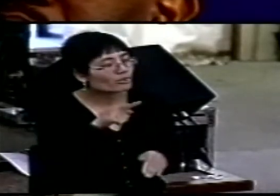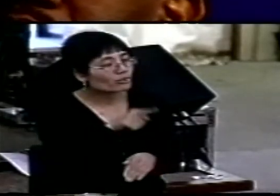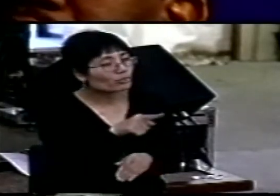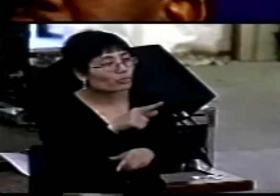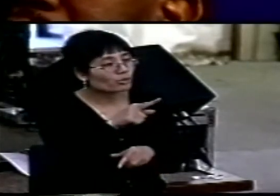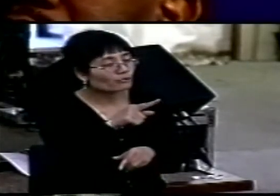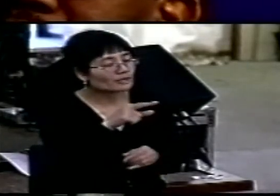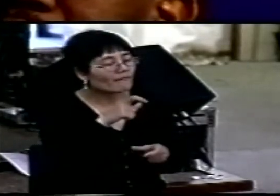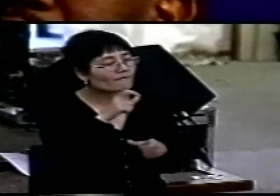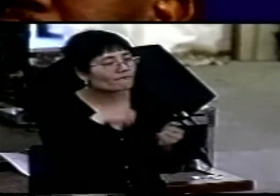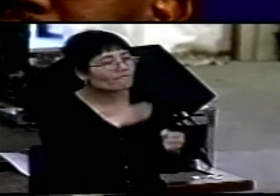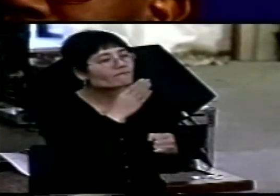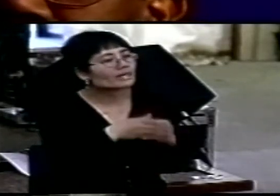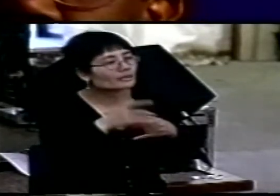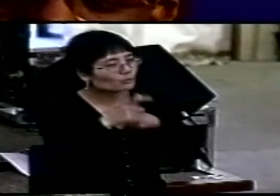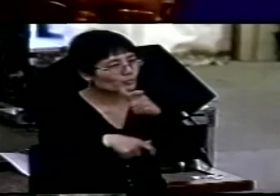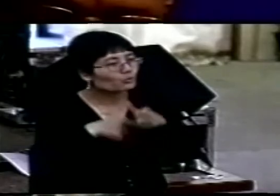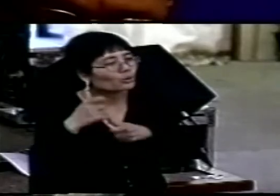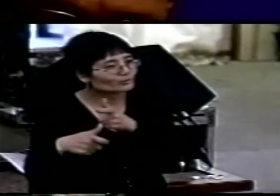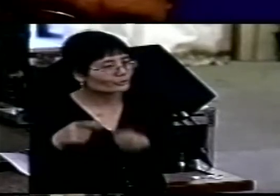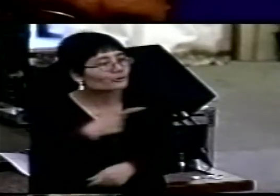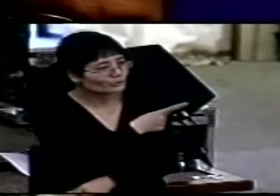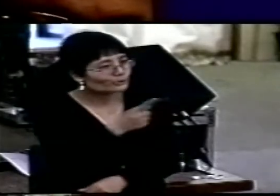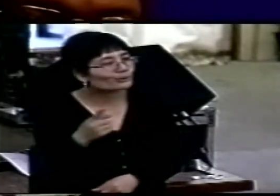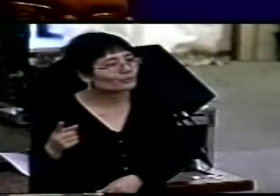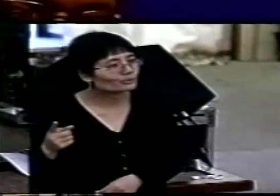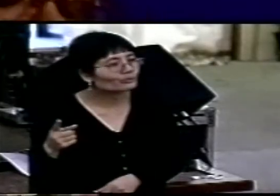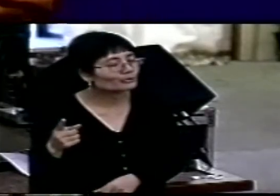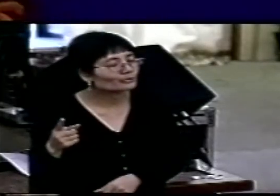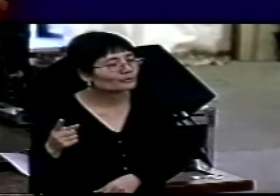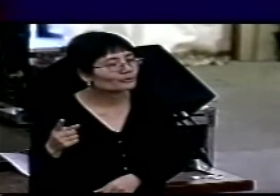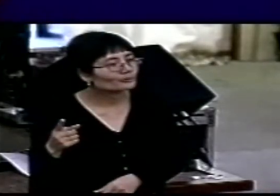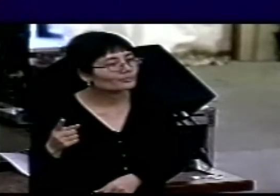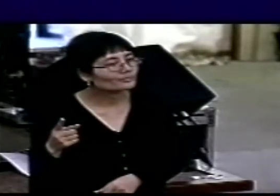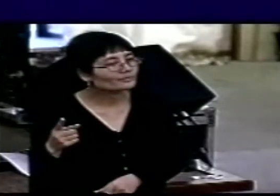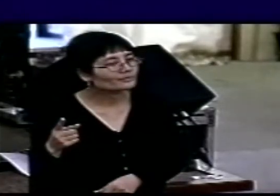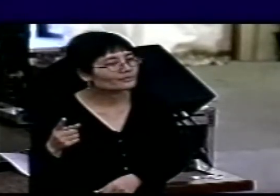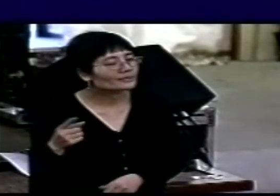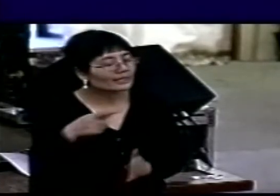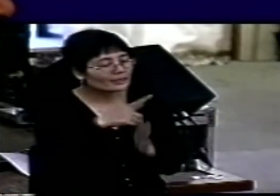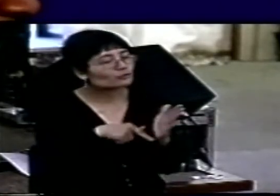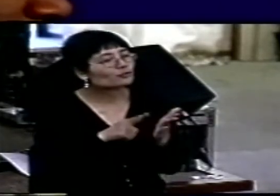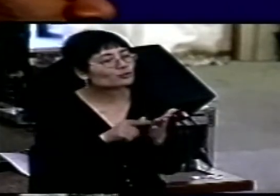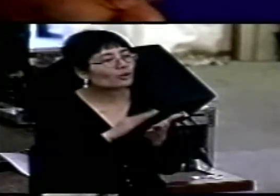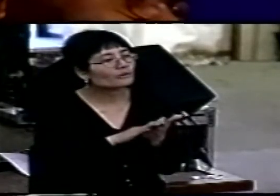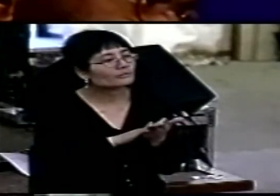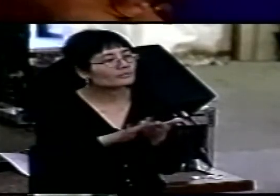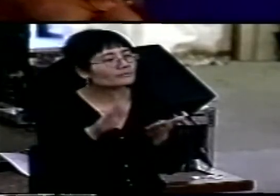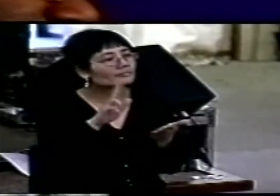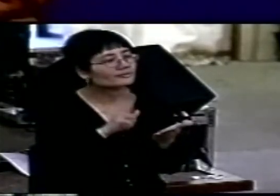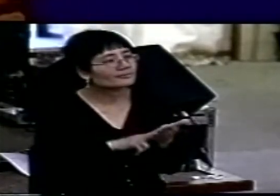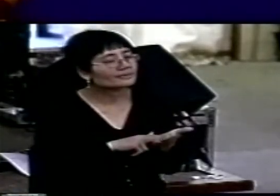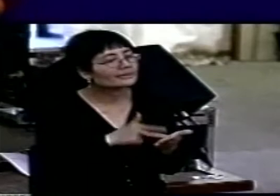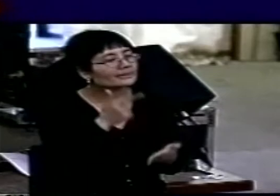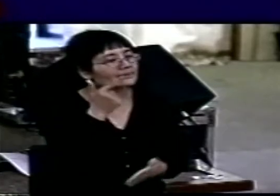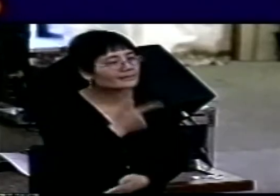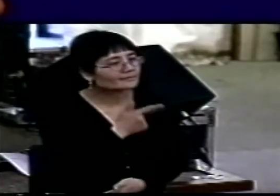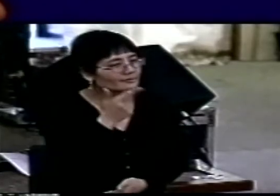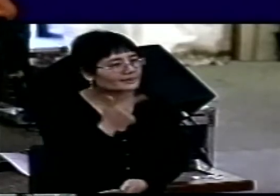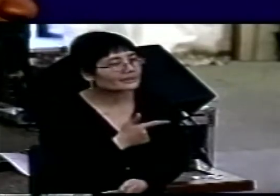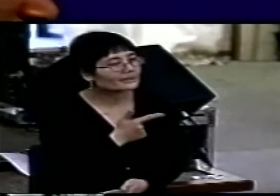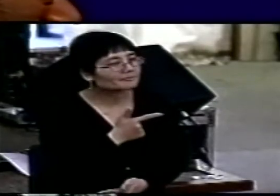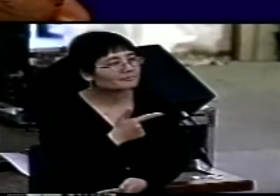words have been to you. What we have recorded in John 17 may be numbered